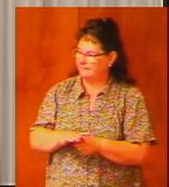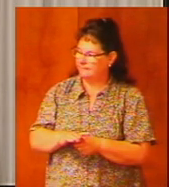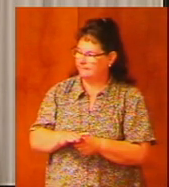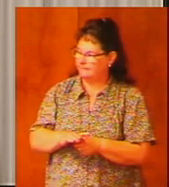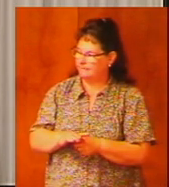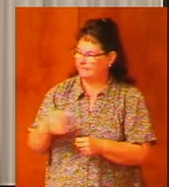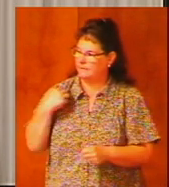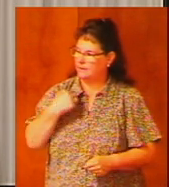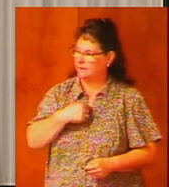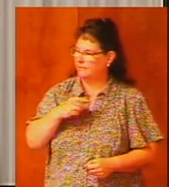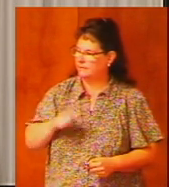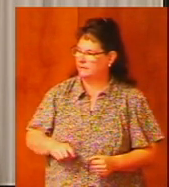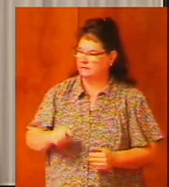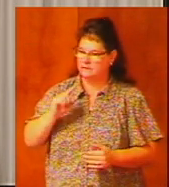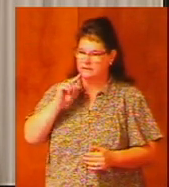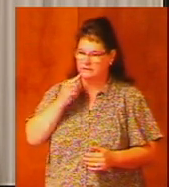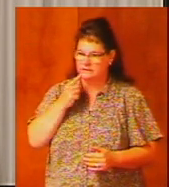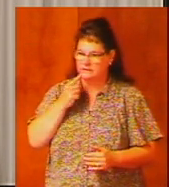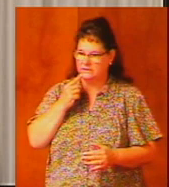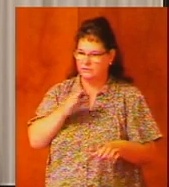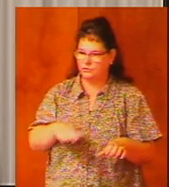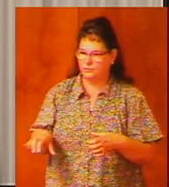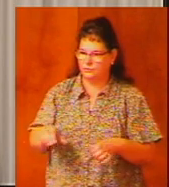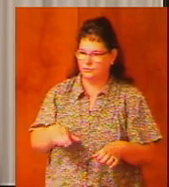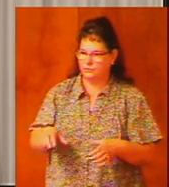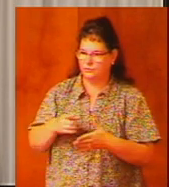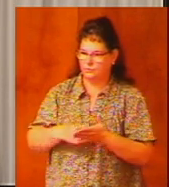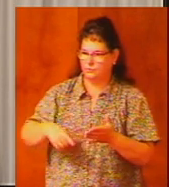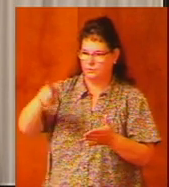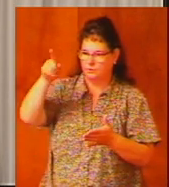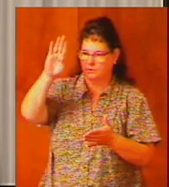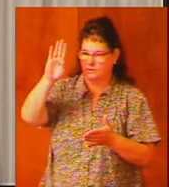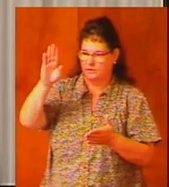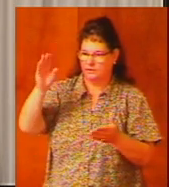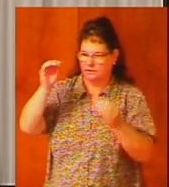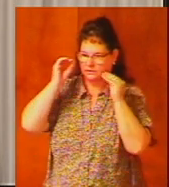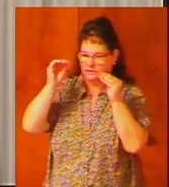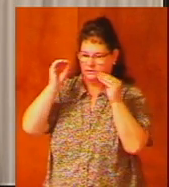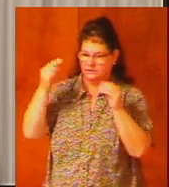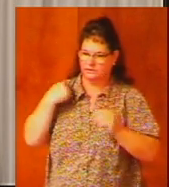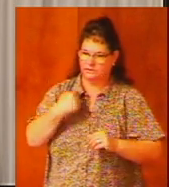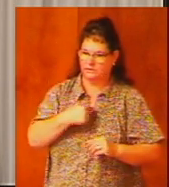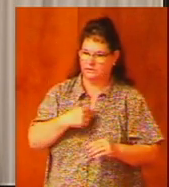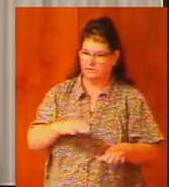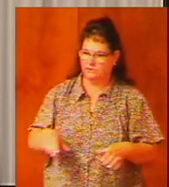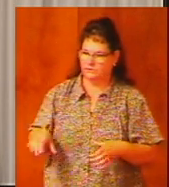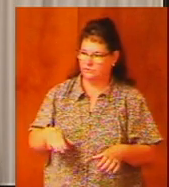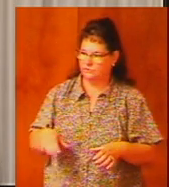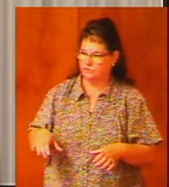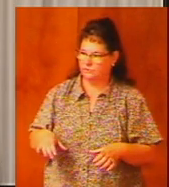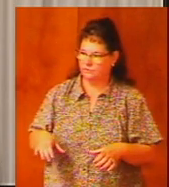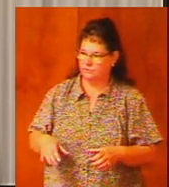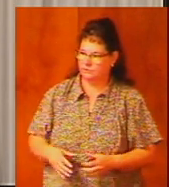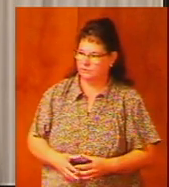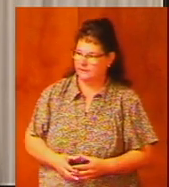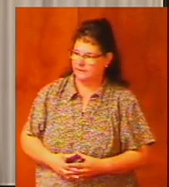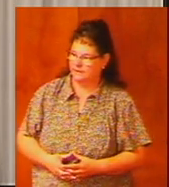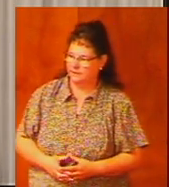enough we need to sincerely do what God instructs us to do